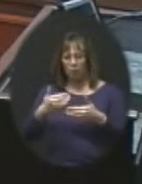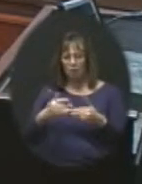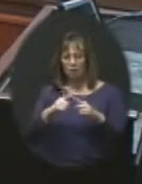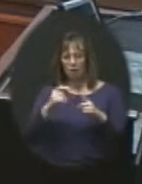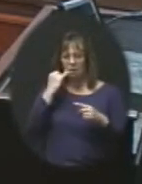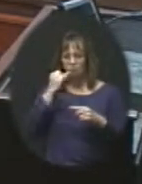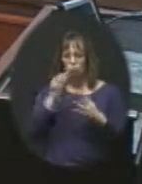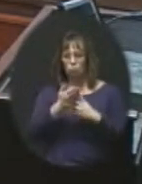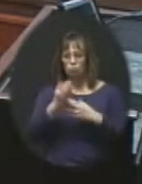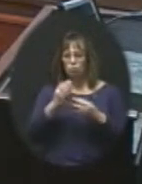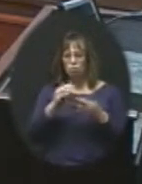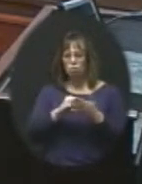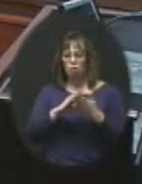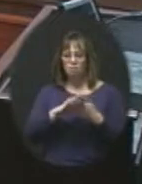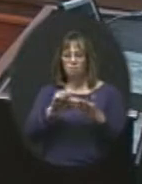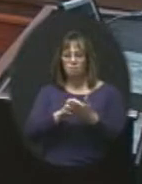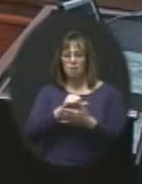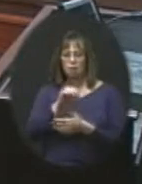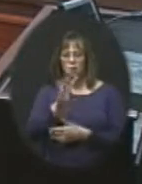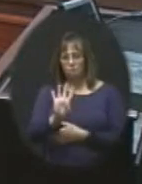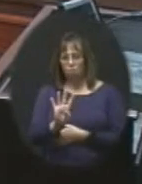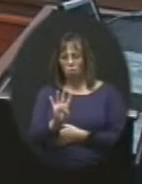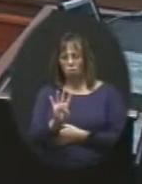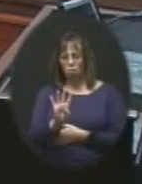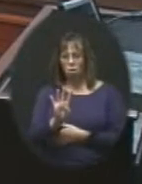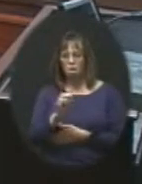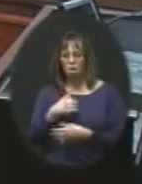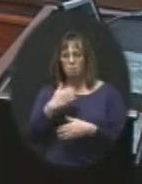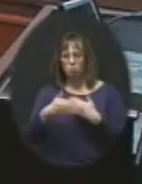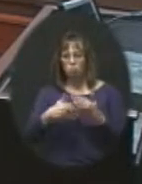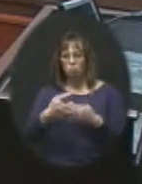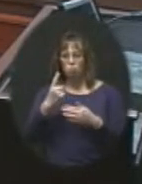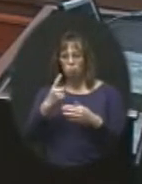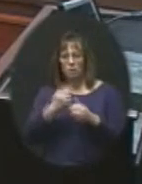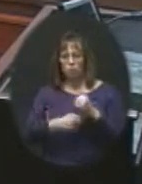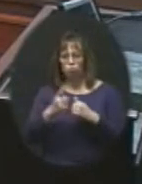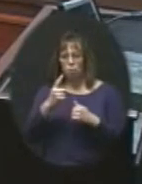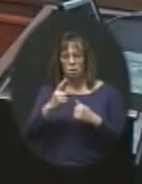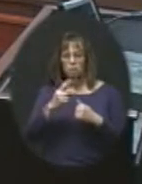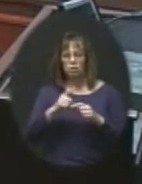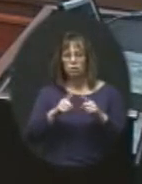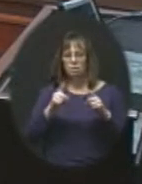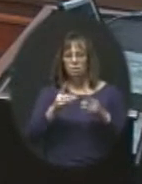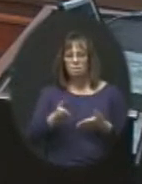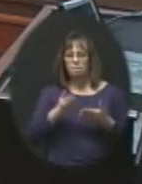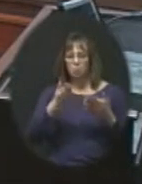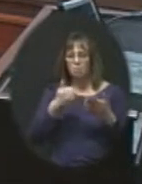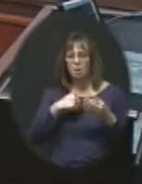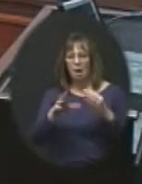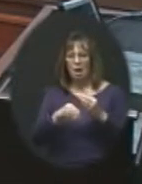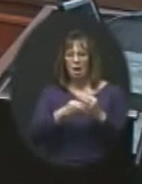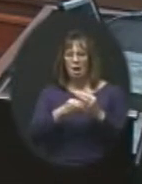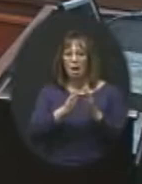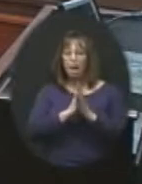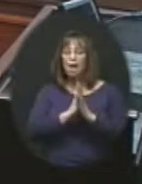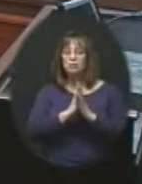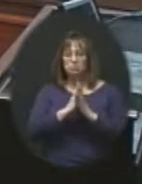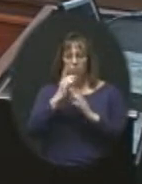But if you go through the document starting on page four, I'm going to go through each one of these and these are the different motions. And I'm going to ask for your,